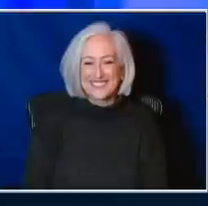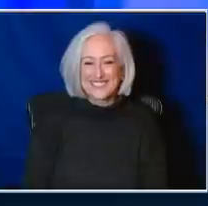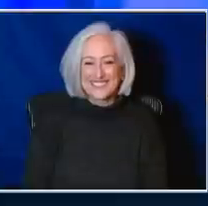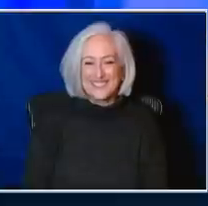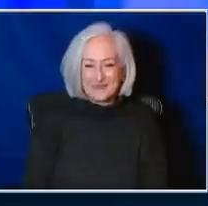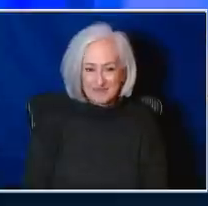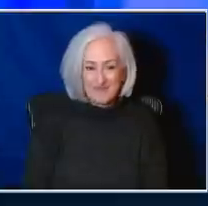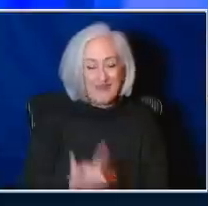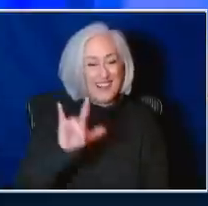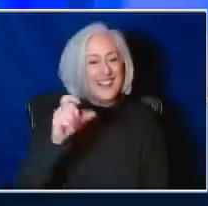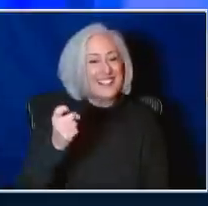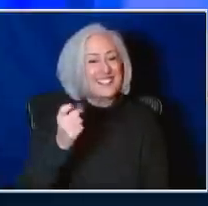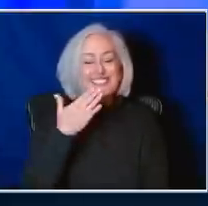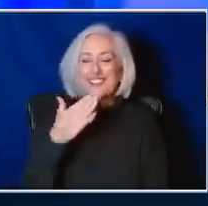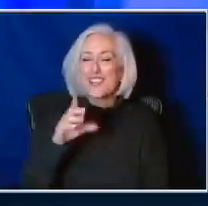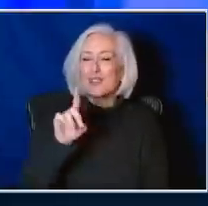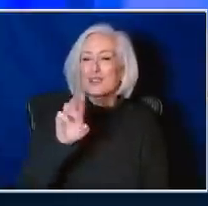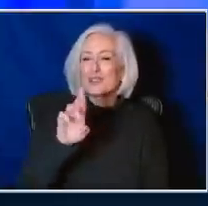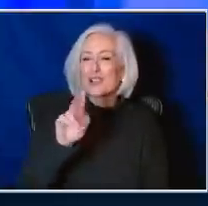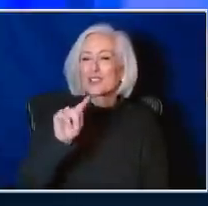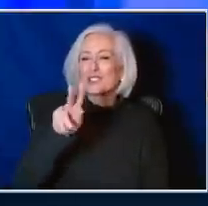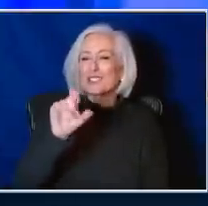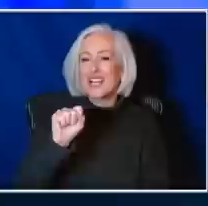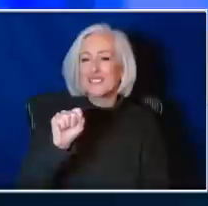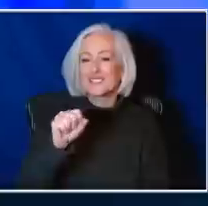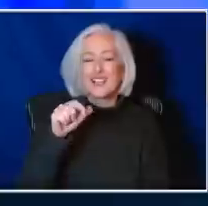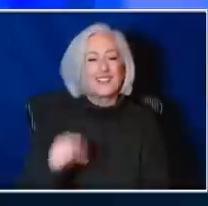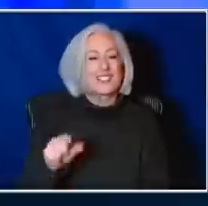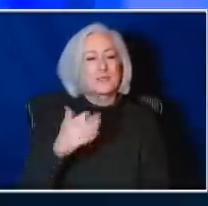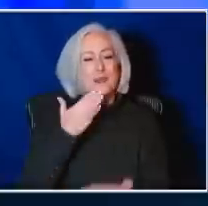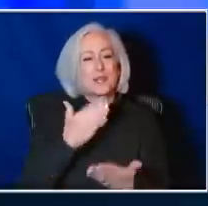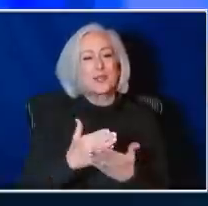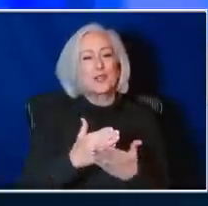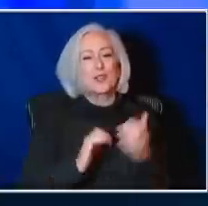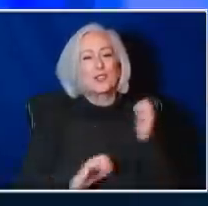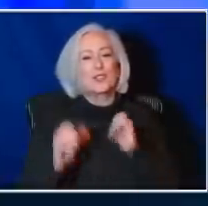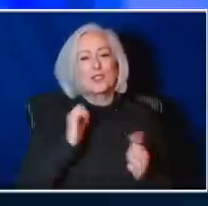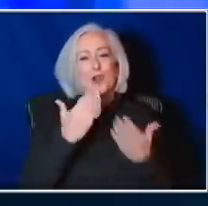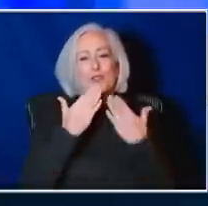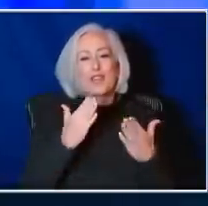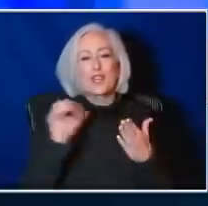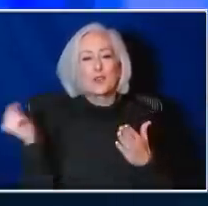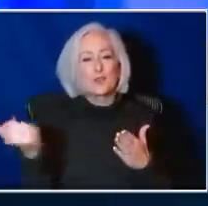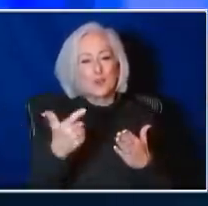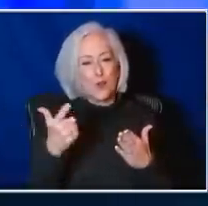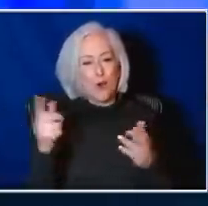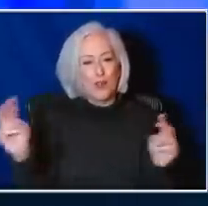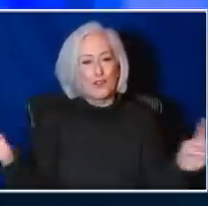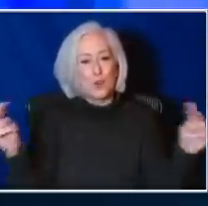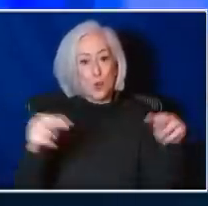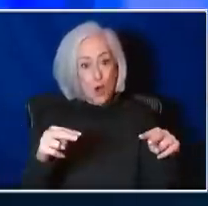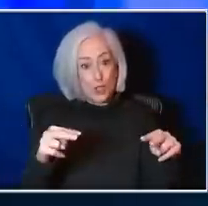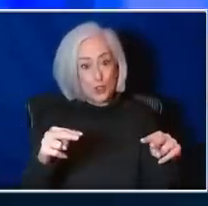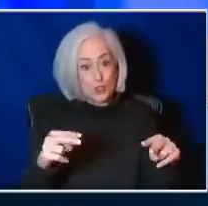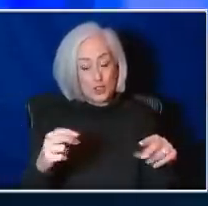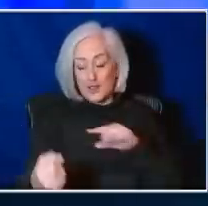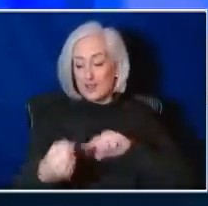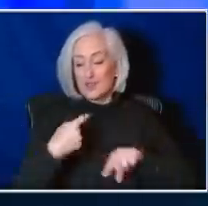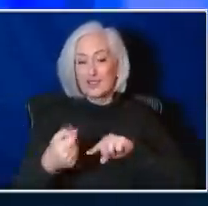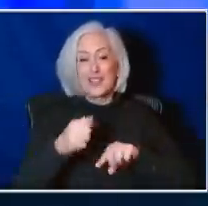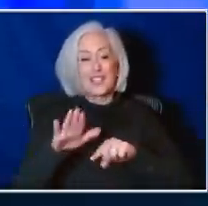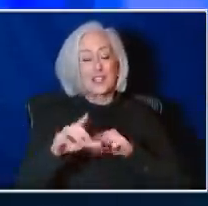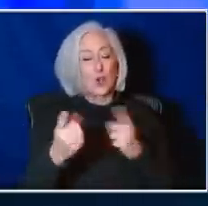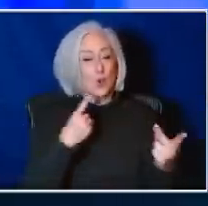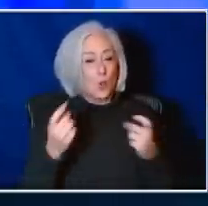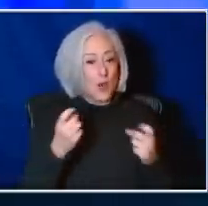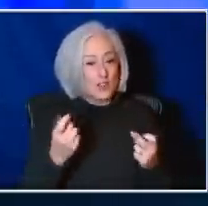Thank you, Dr. Stites. This has been a really good show and thank you to all our viewers for joining us and sending in your questions and joining the conversation.